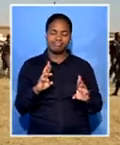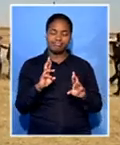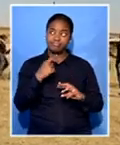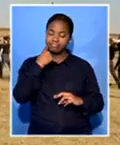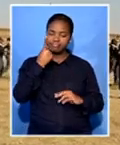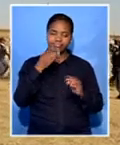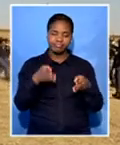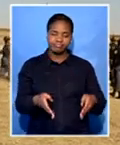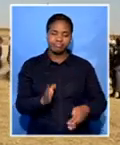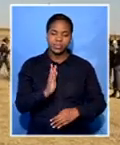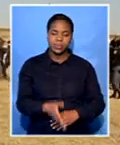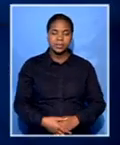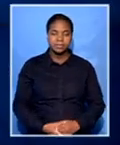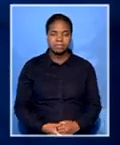SABC News, Tujua.